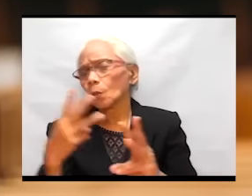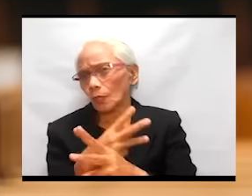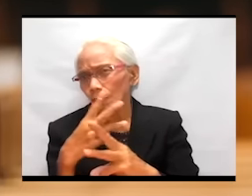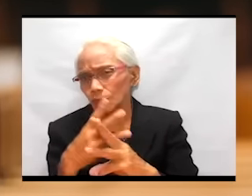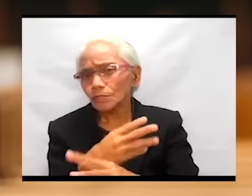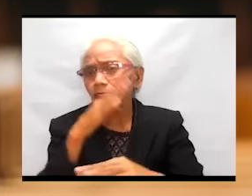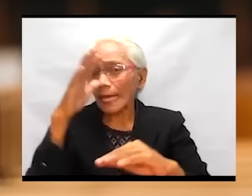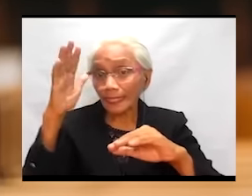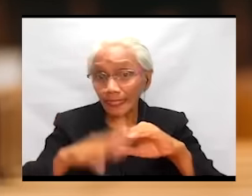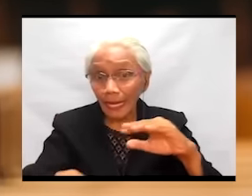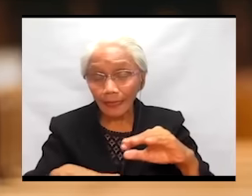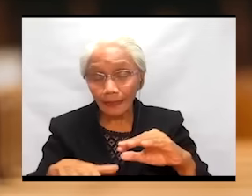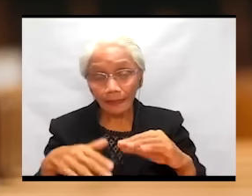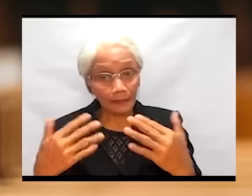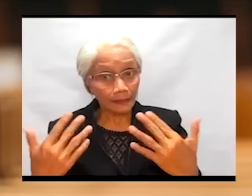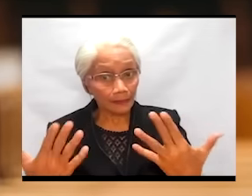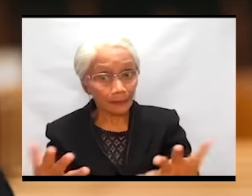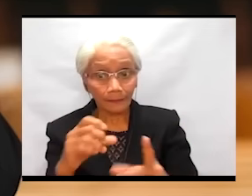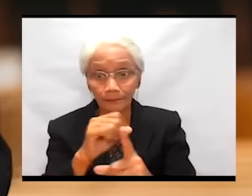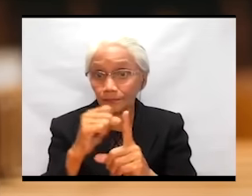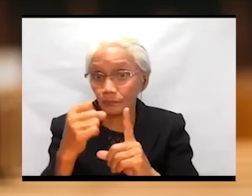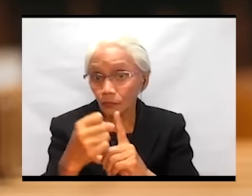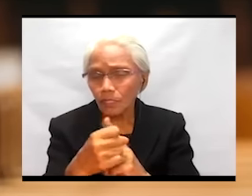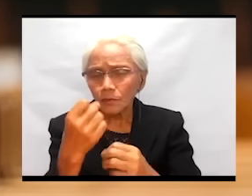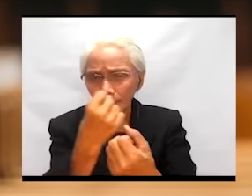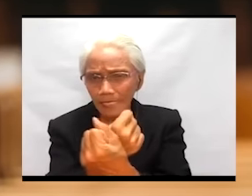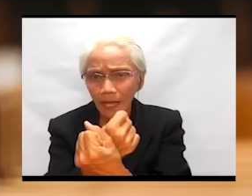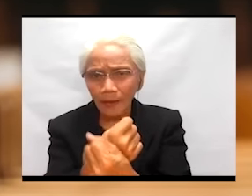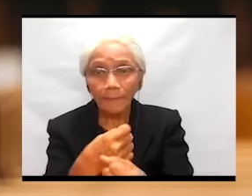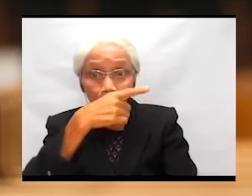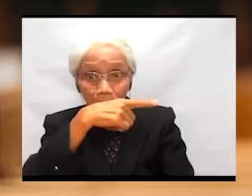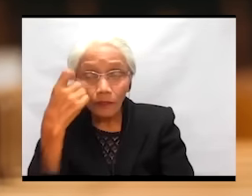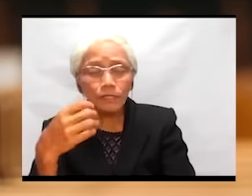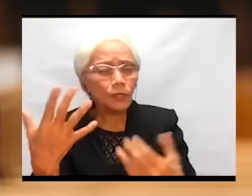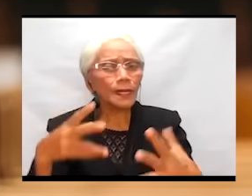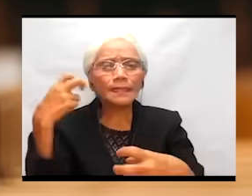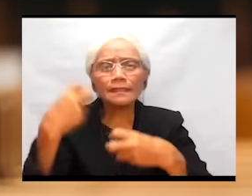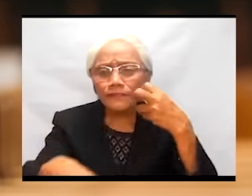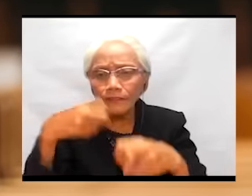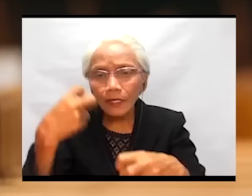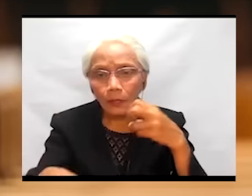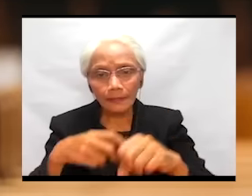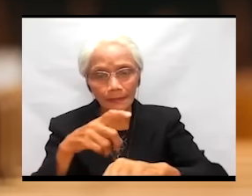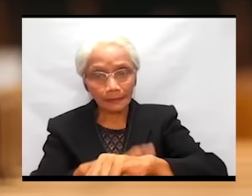Just because there are difficult moments in this desert of freedom.